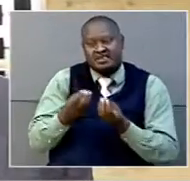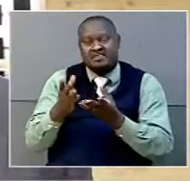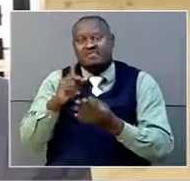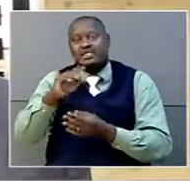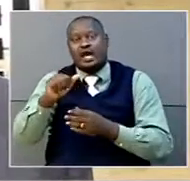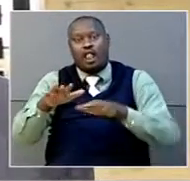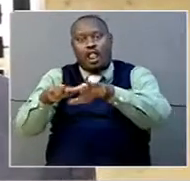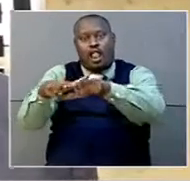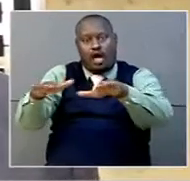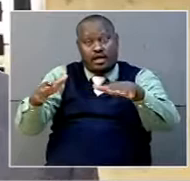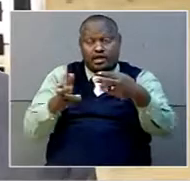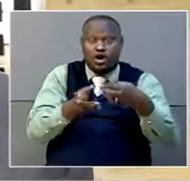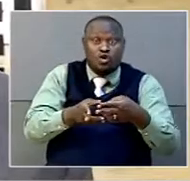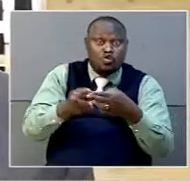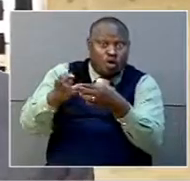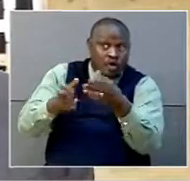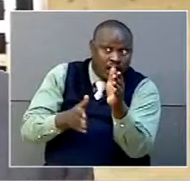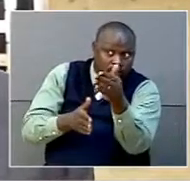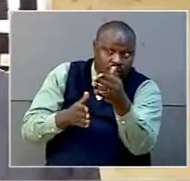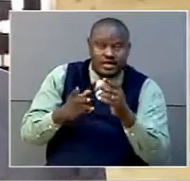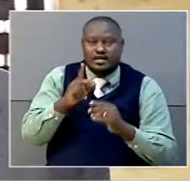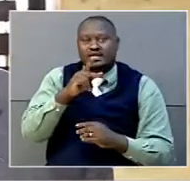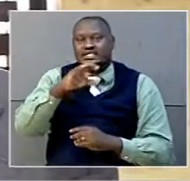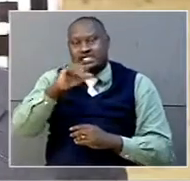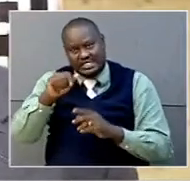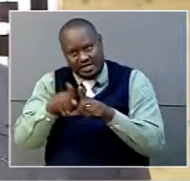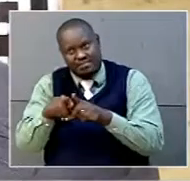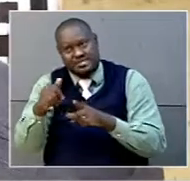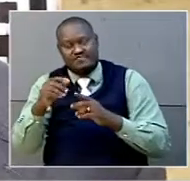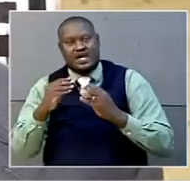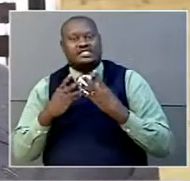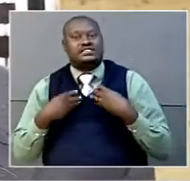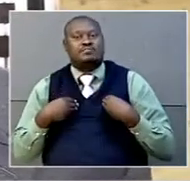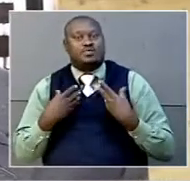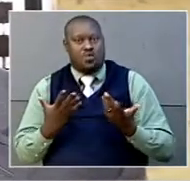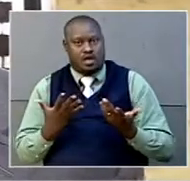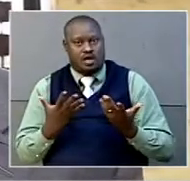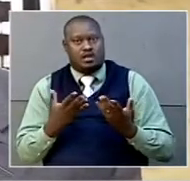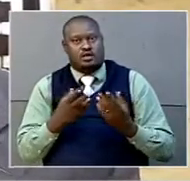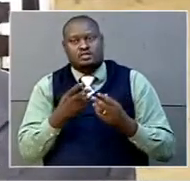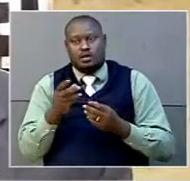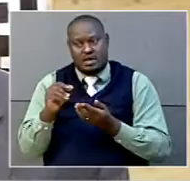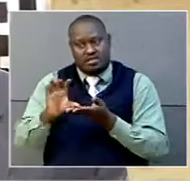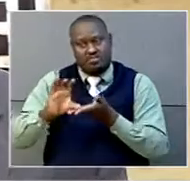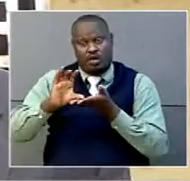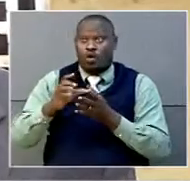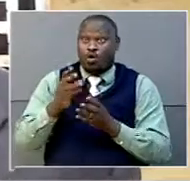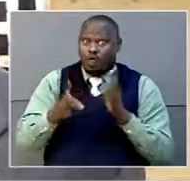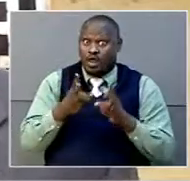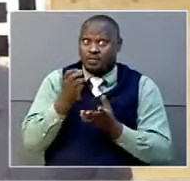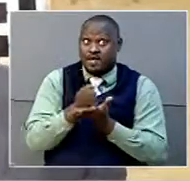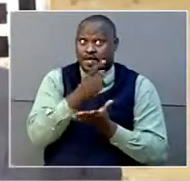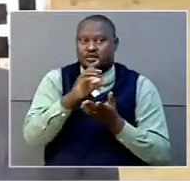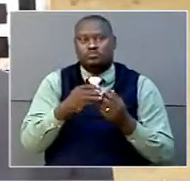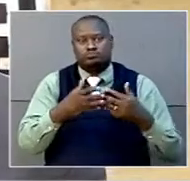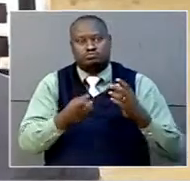for the road, and KCCA in turn provided resources through the World Bank to do